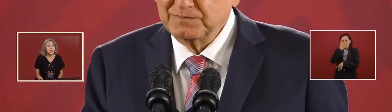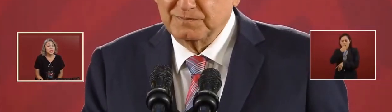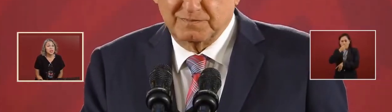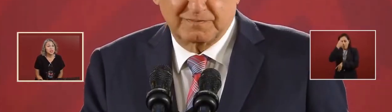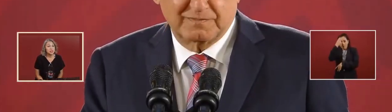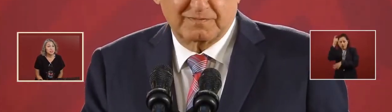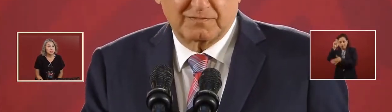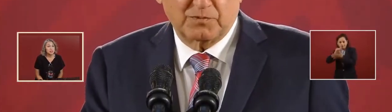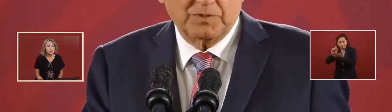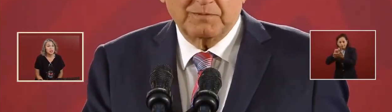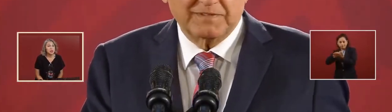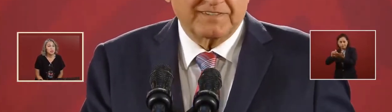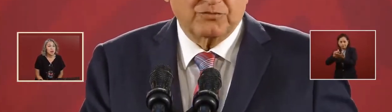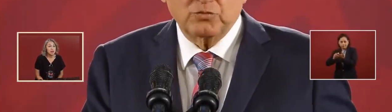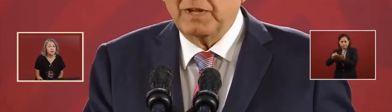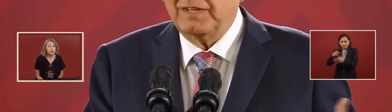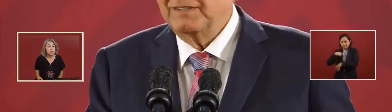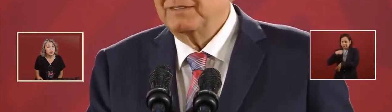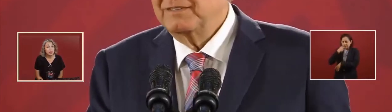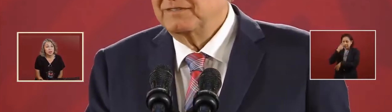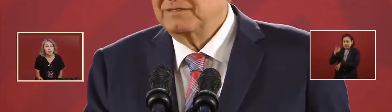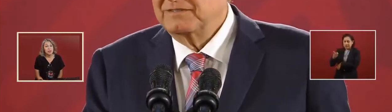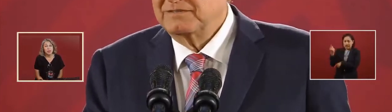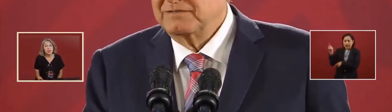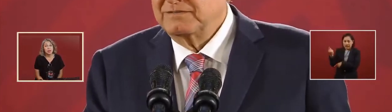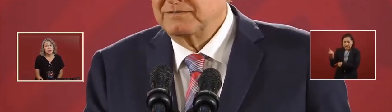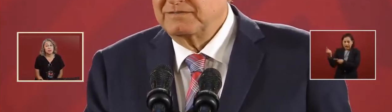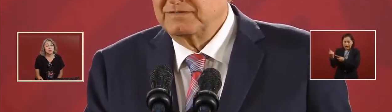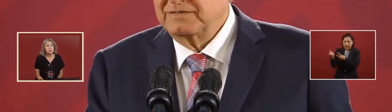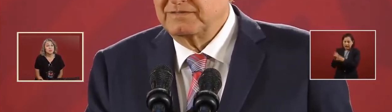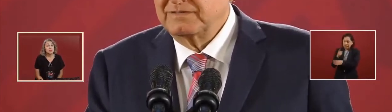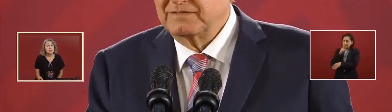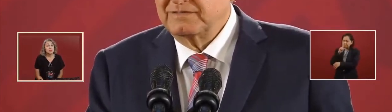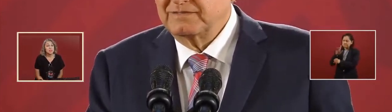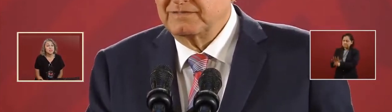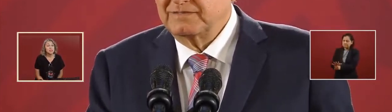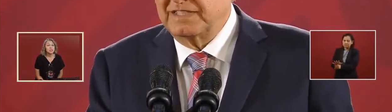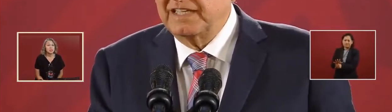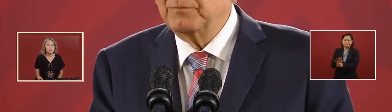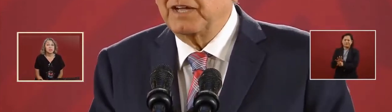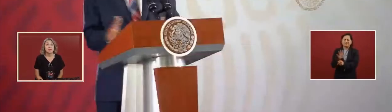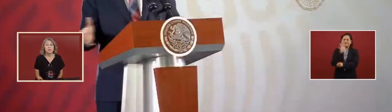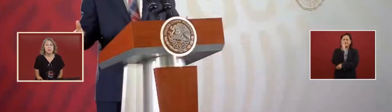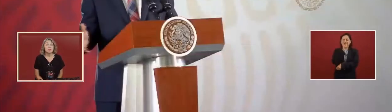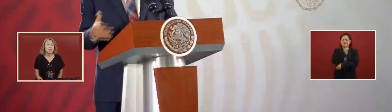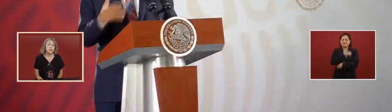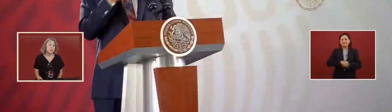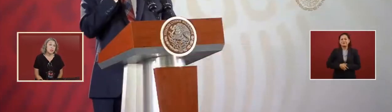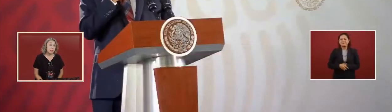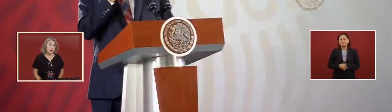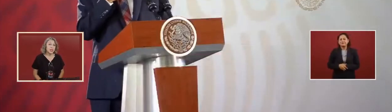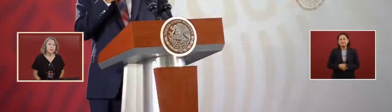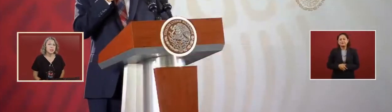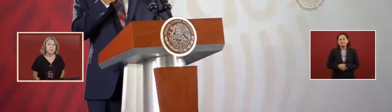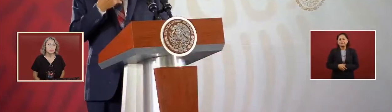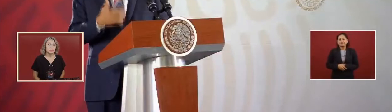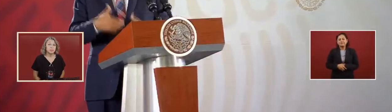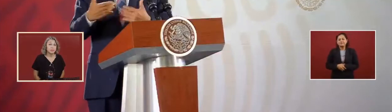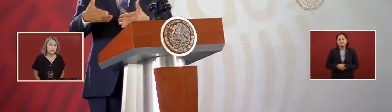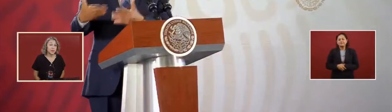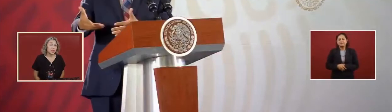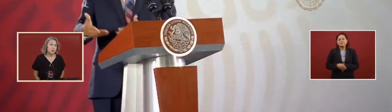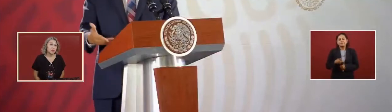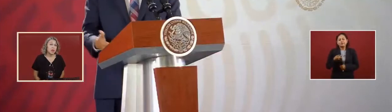to be censored. But on the other hand, I consider